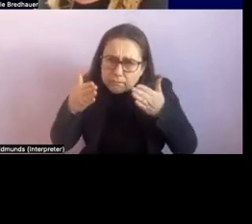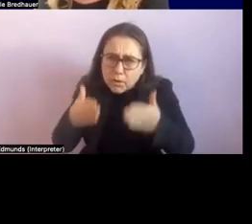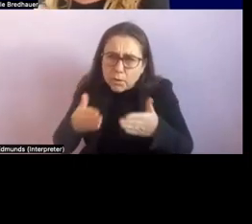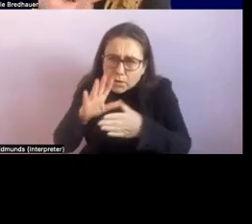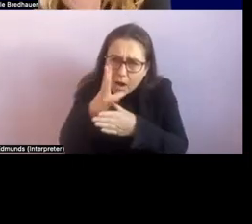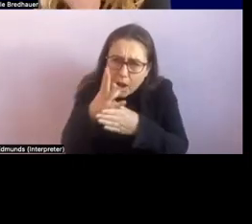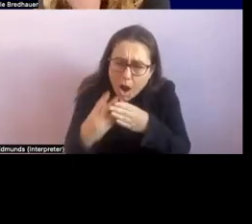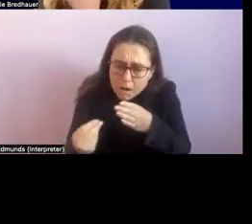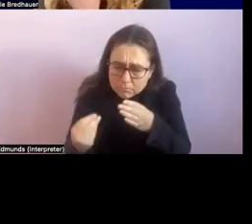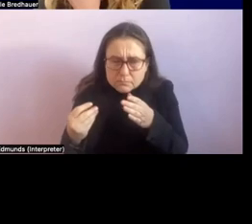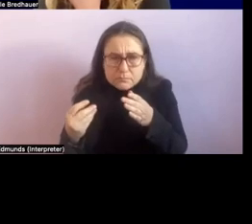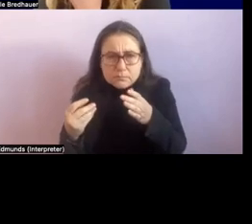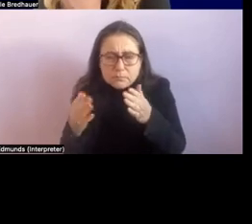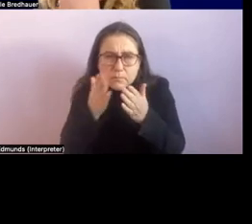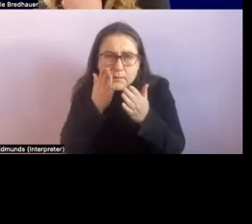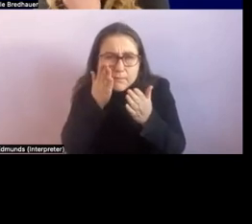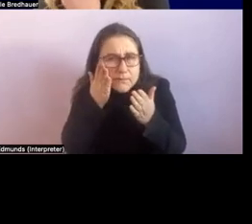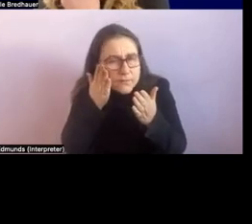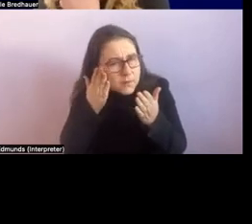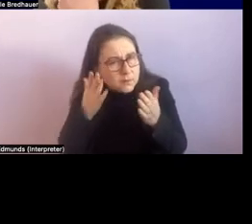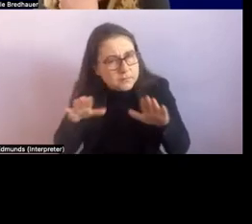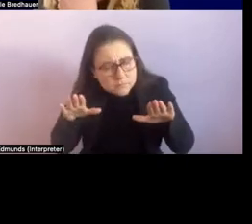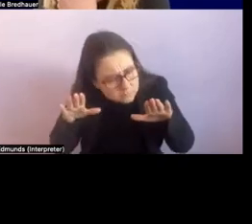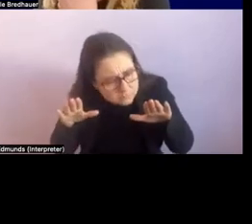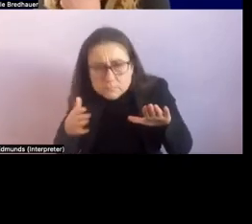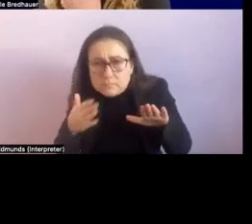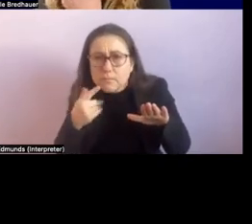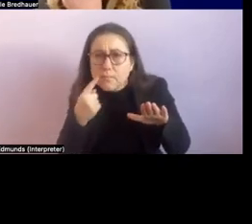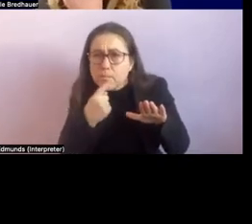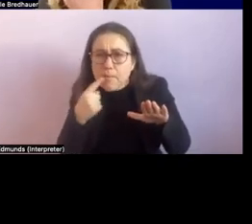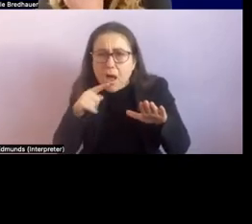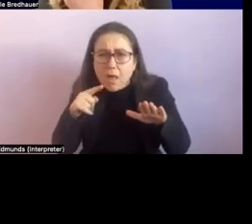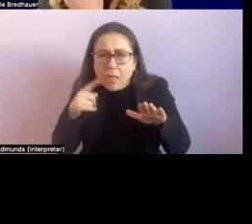She's using her face. Using her mouth.